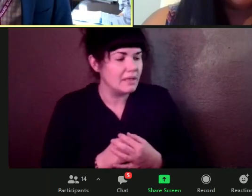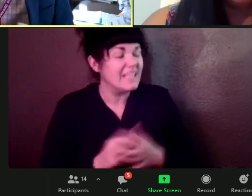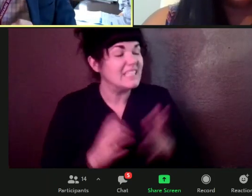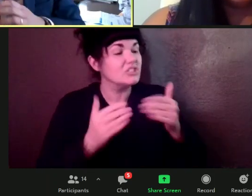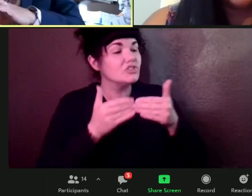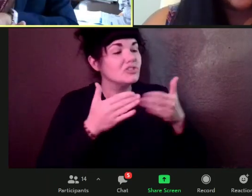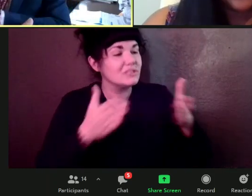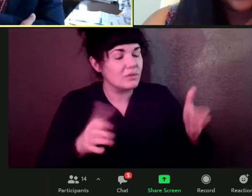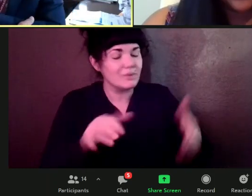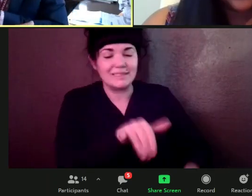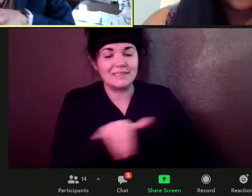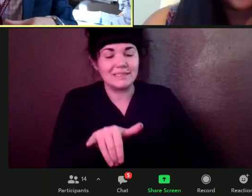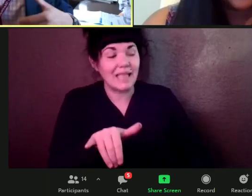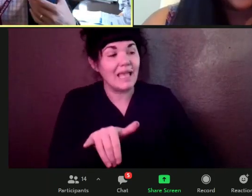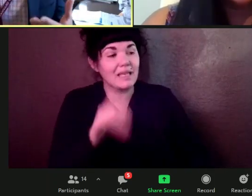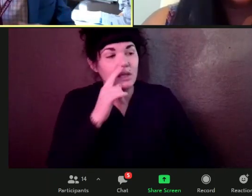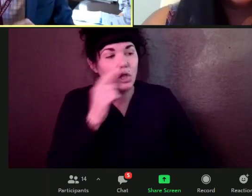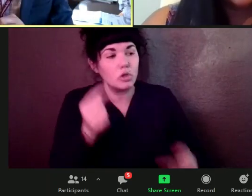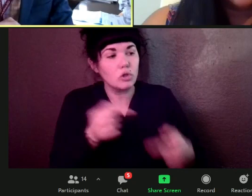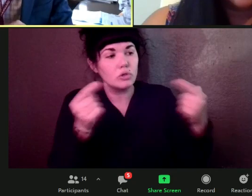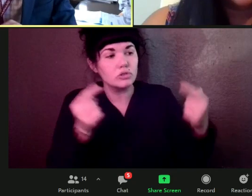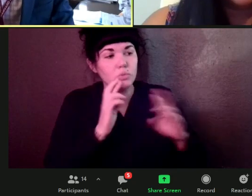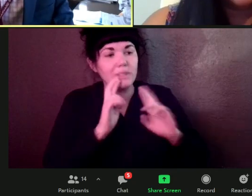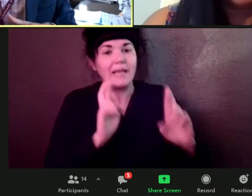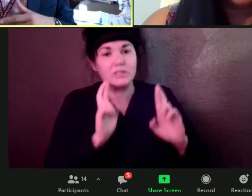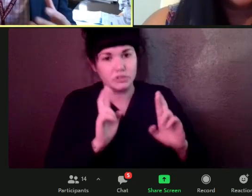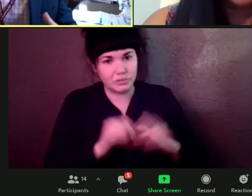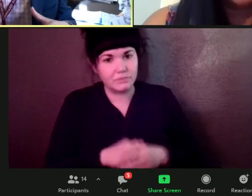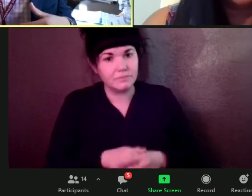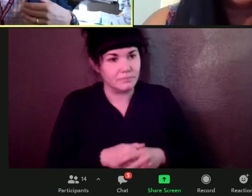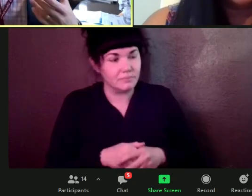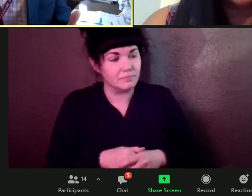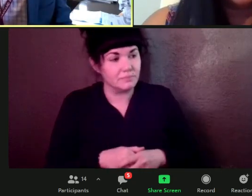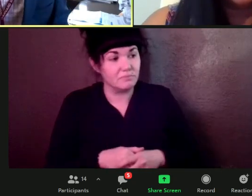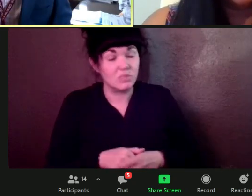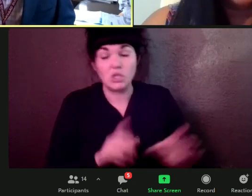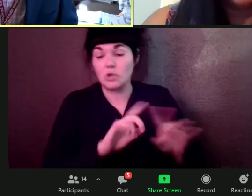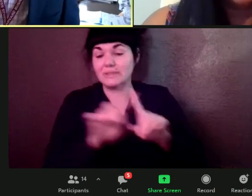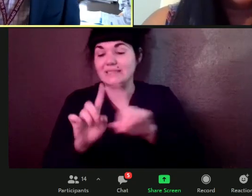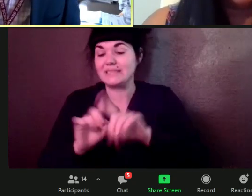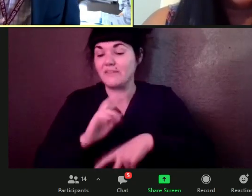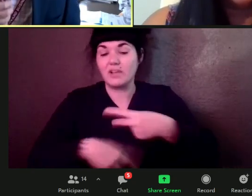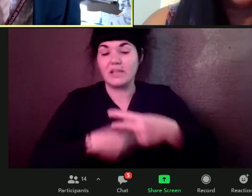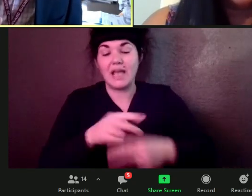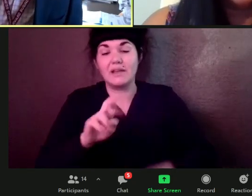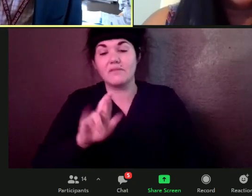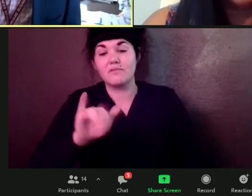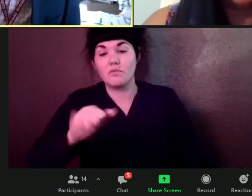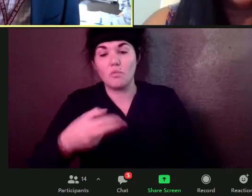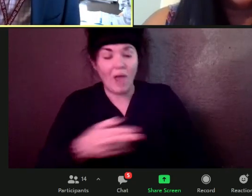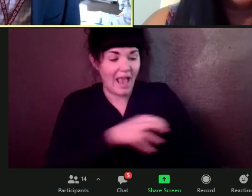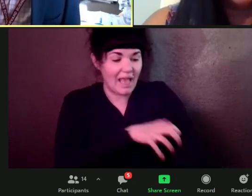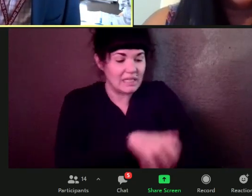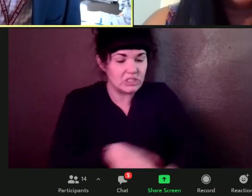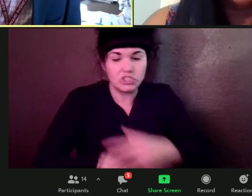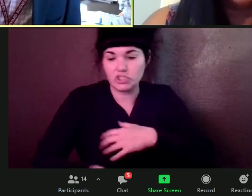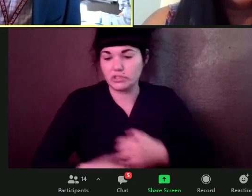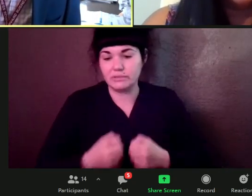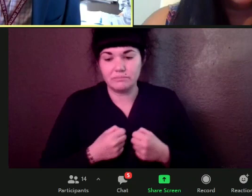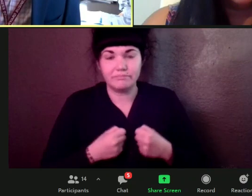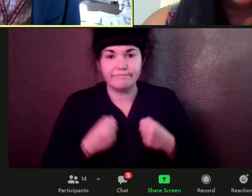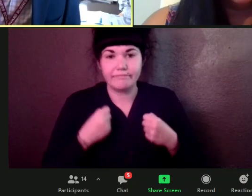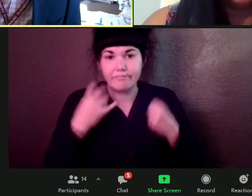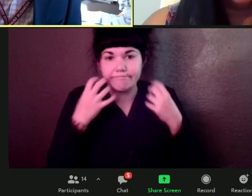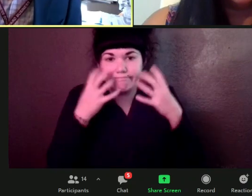And you can have an allergic reaction on your skin. So you can have, you different rashes come up. can have hives and then, and then in your respiratory